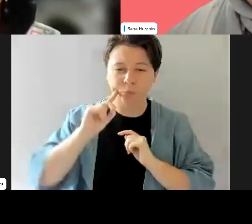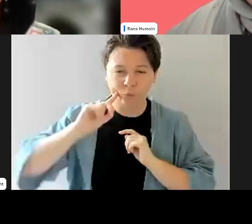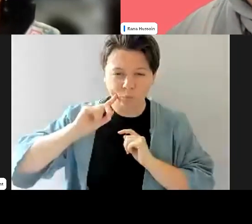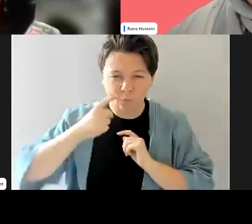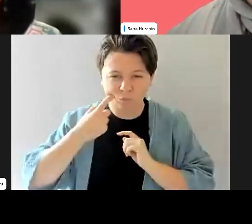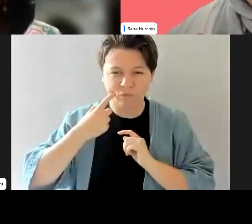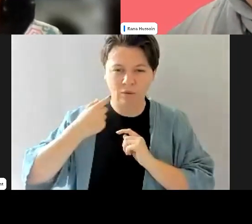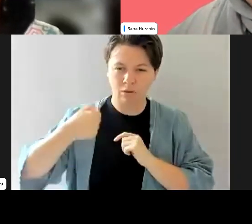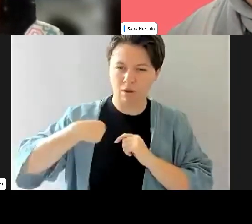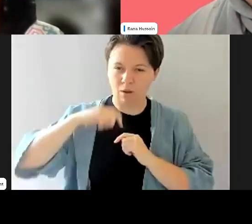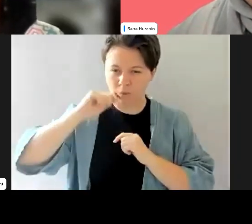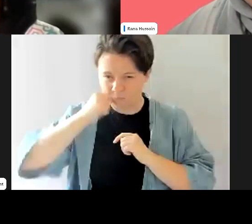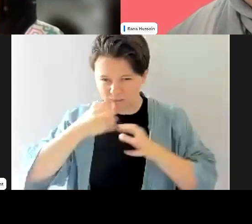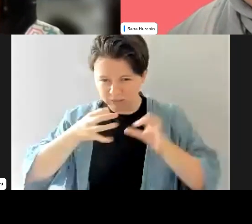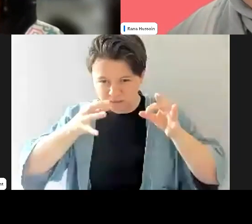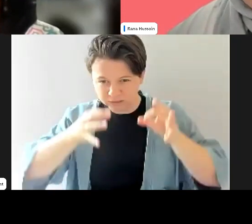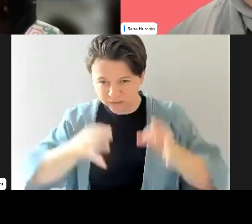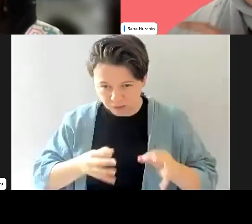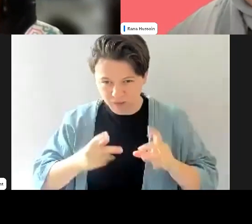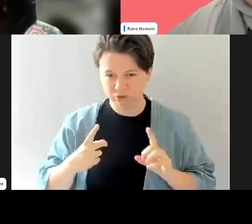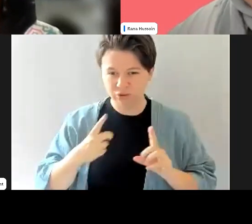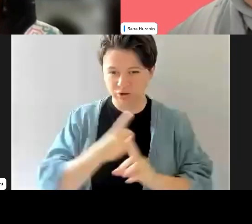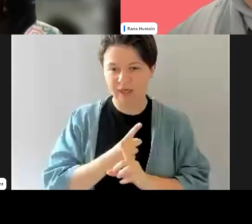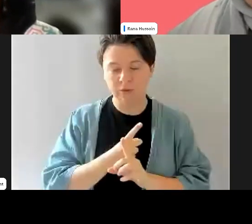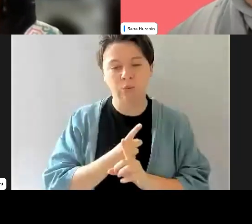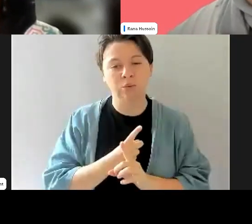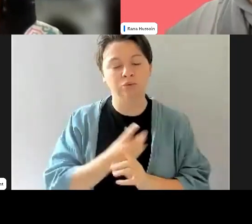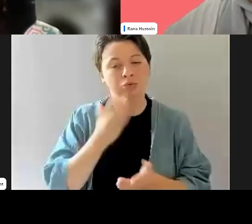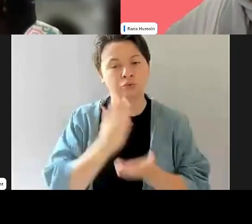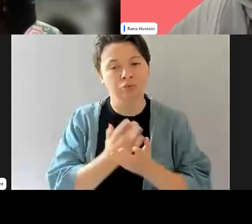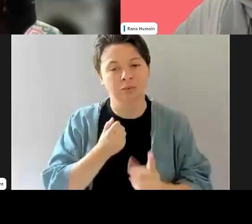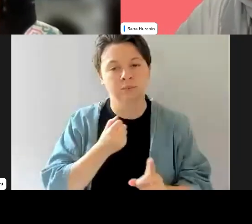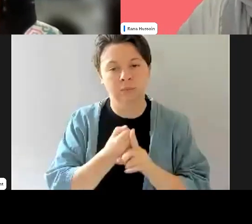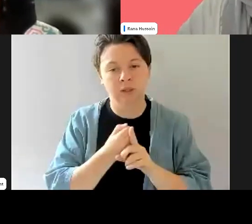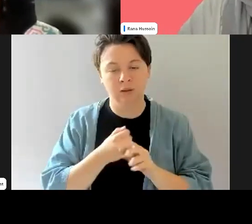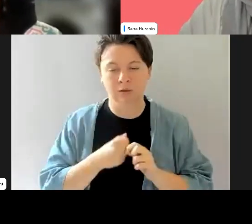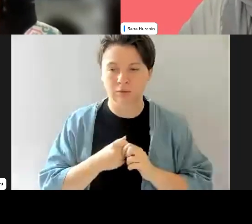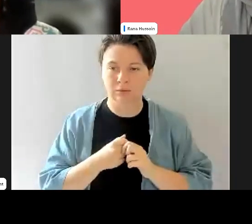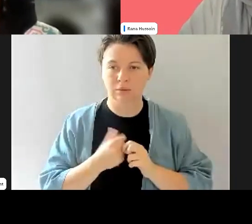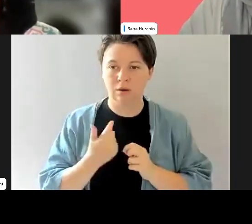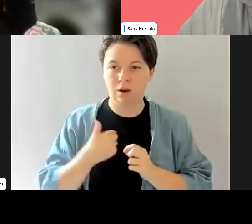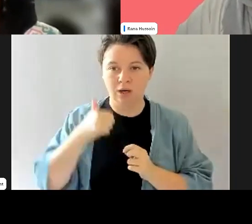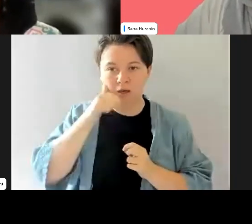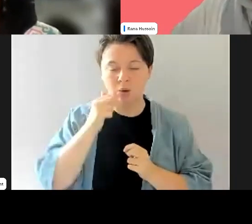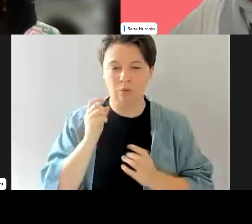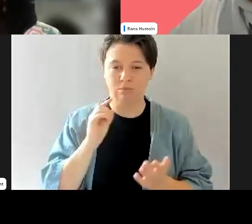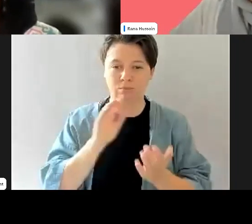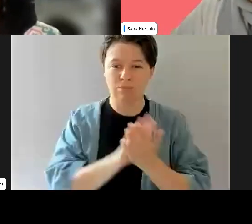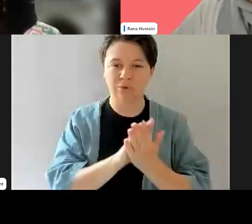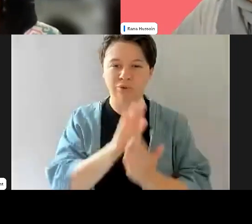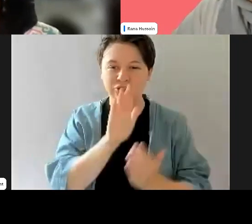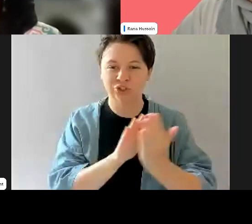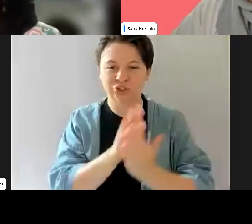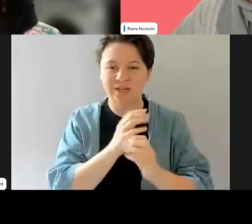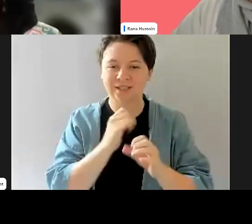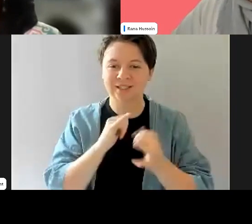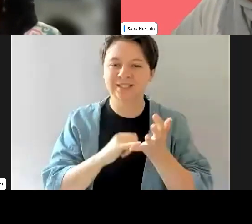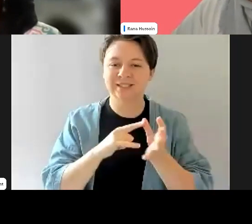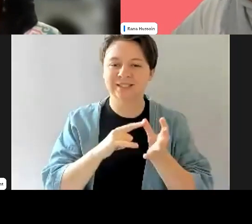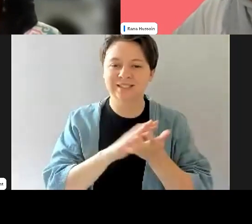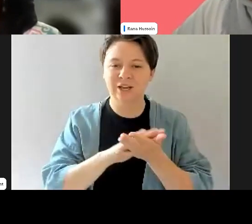action that really makes a difference. And I know there was a, um, comment in the chat, Sarah Gilman talking about,